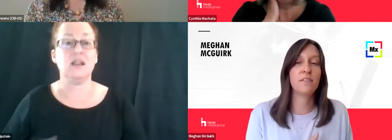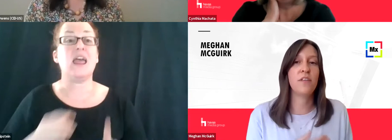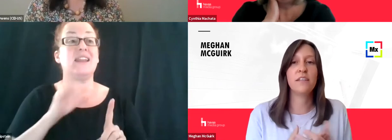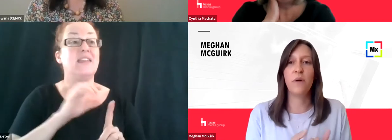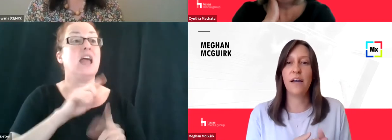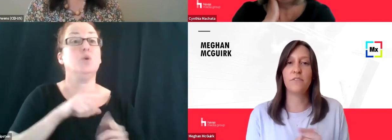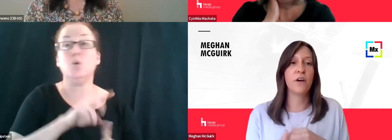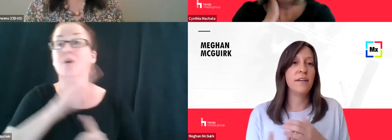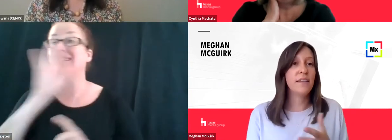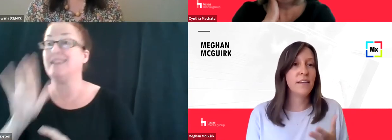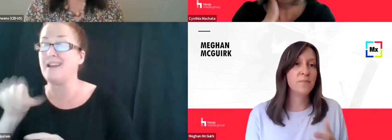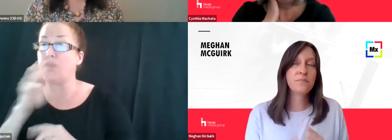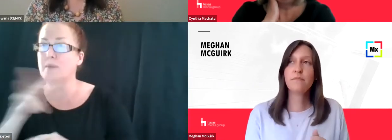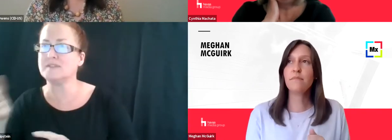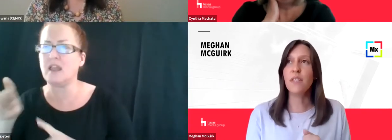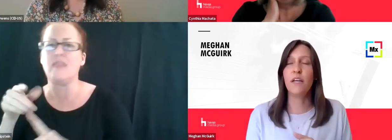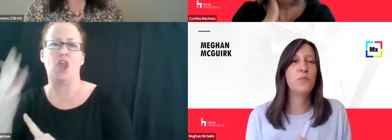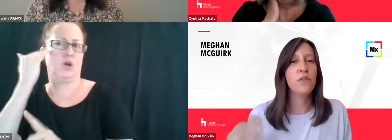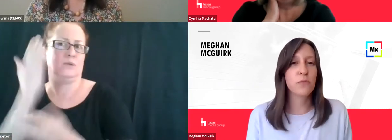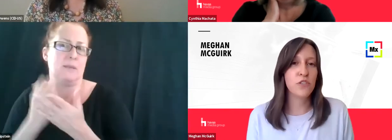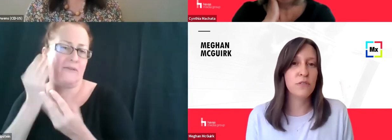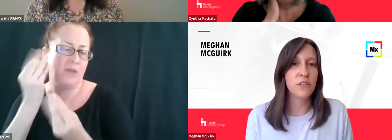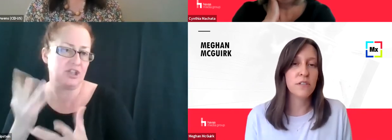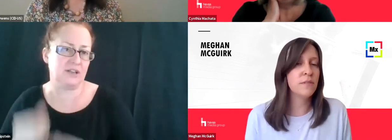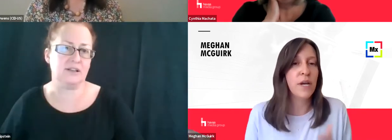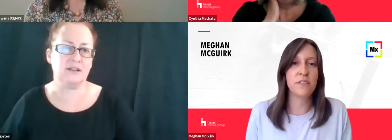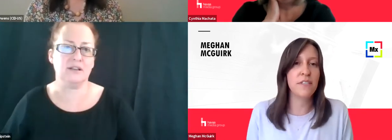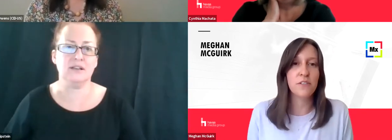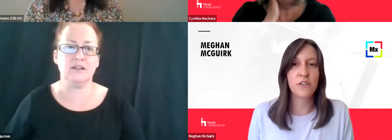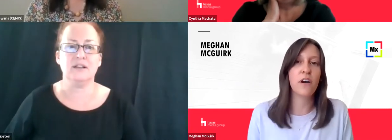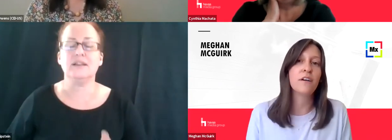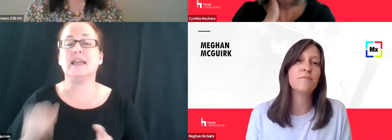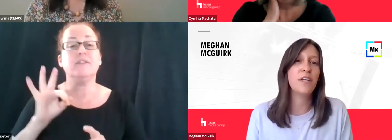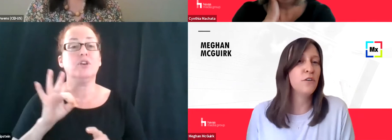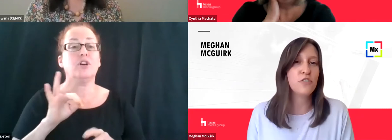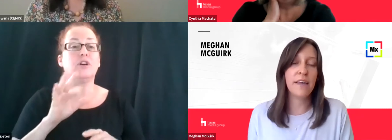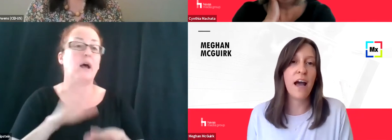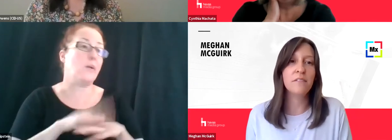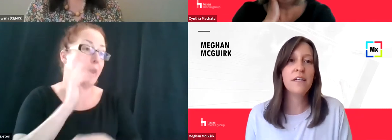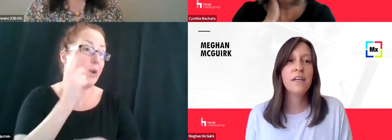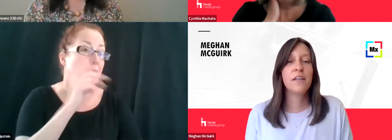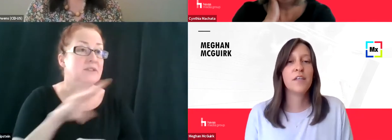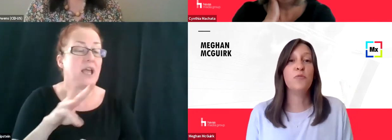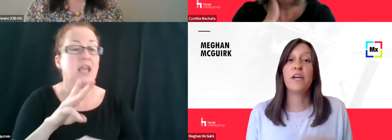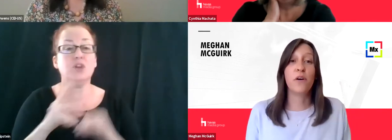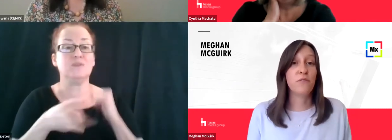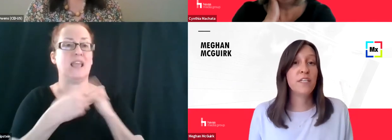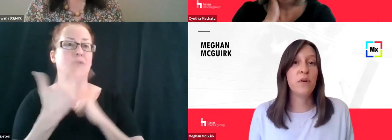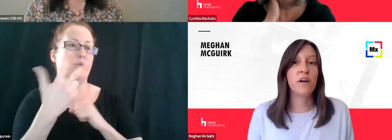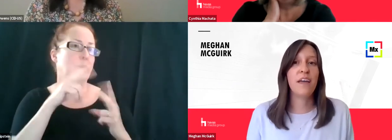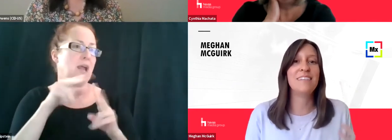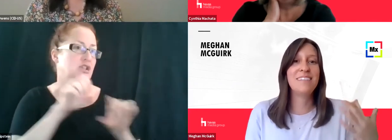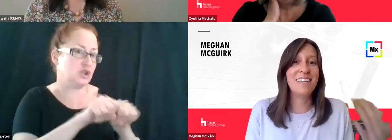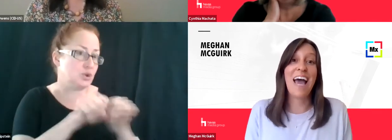websites. So that's why if you're on Nike and you put three shoes in your pair of sneakers in your cart and you don't check out, you might go on